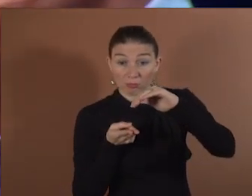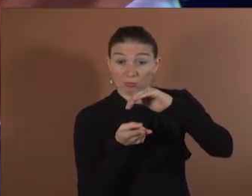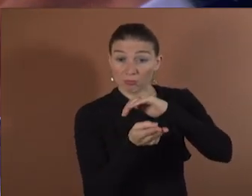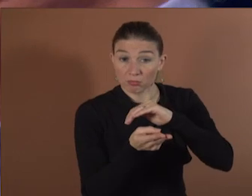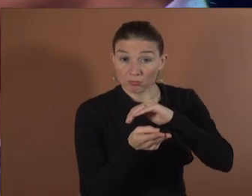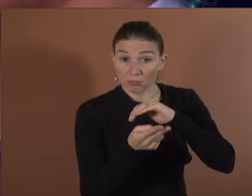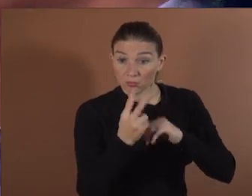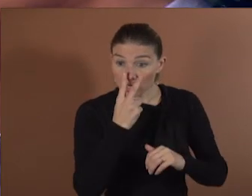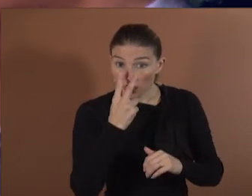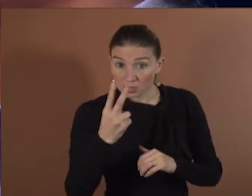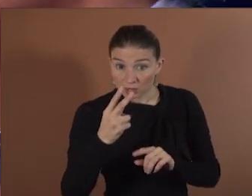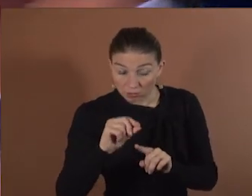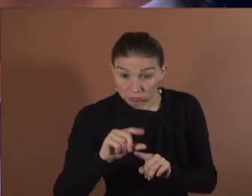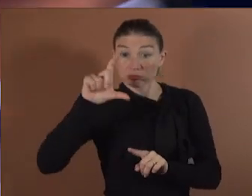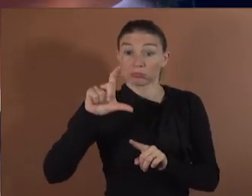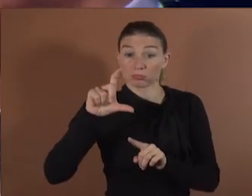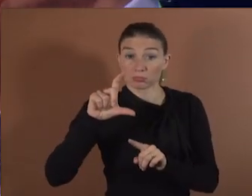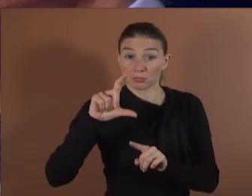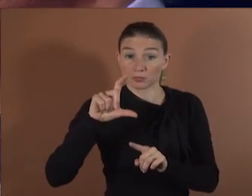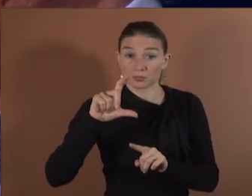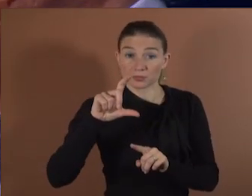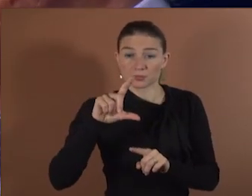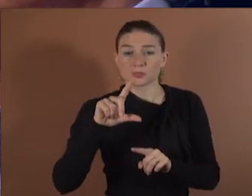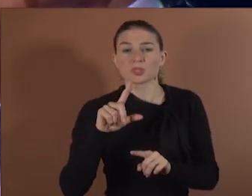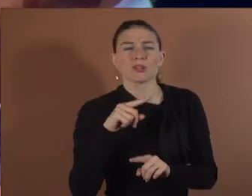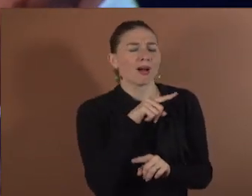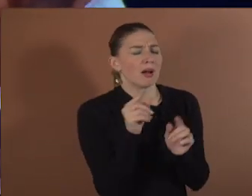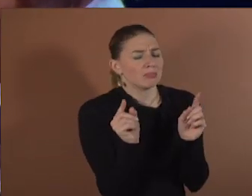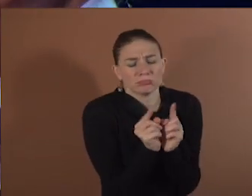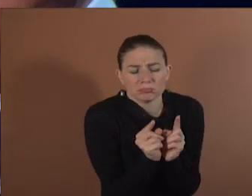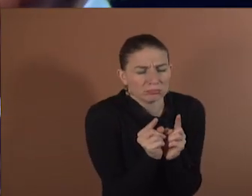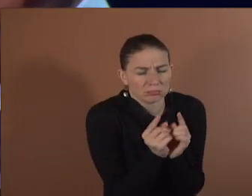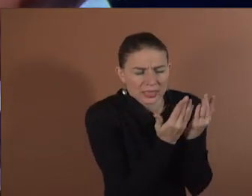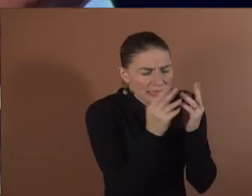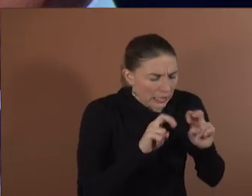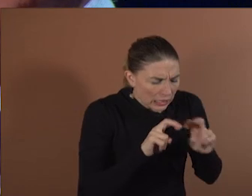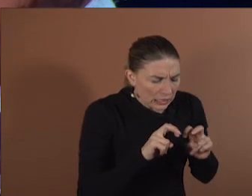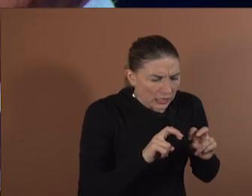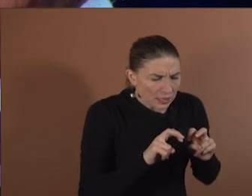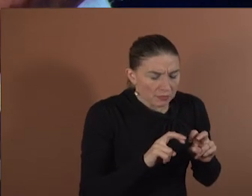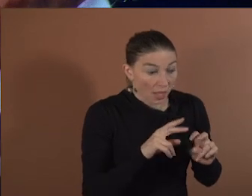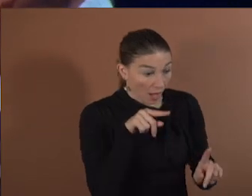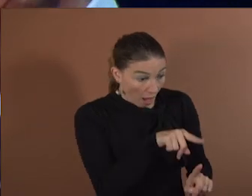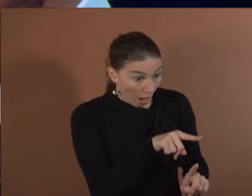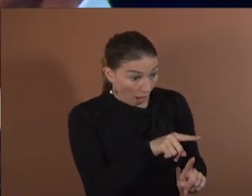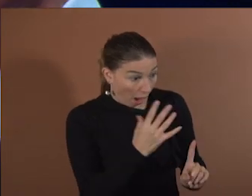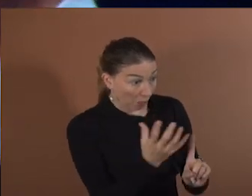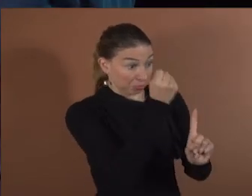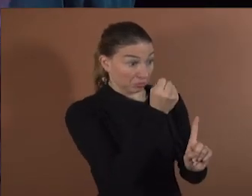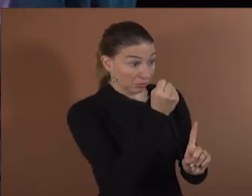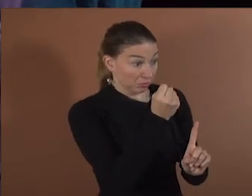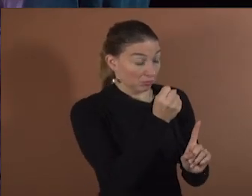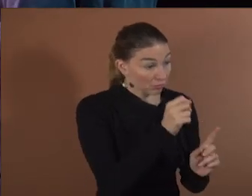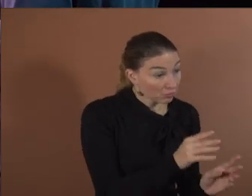there is now a much bigger study just now in progress. And if this study is also successful, this new